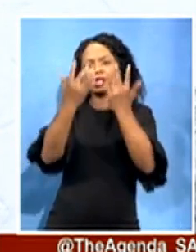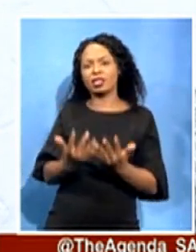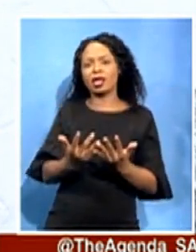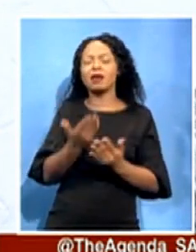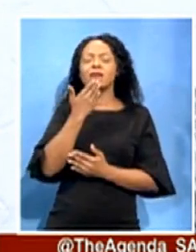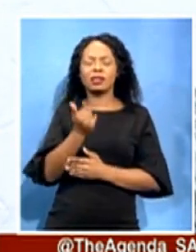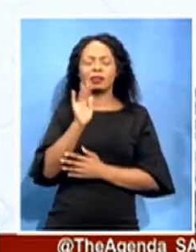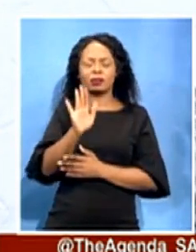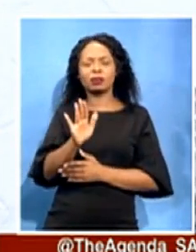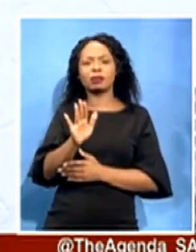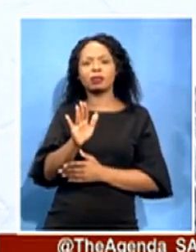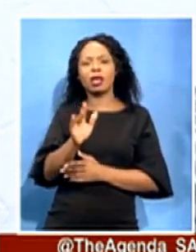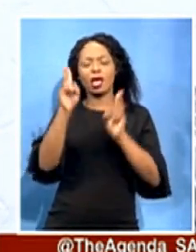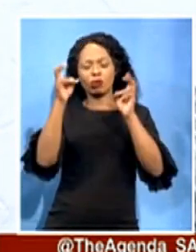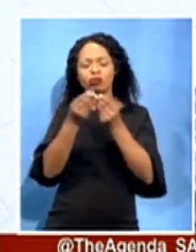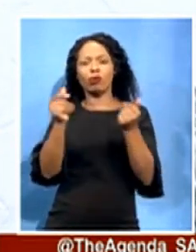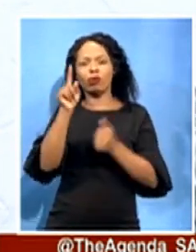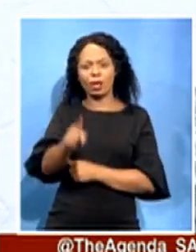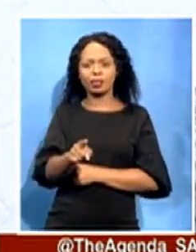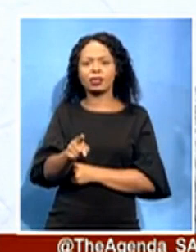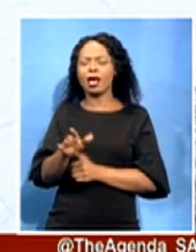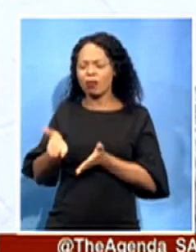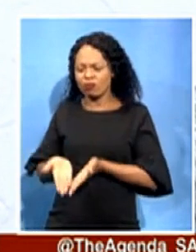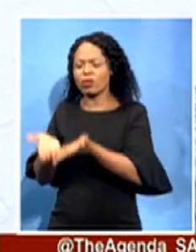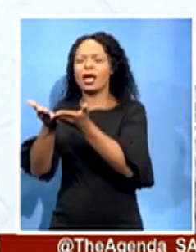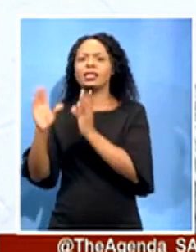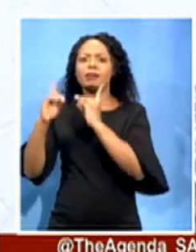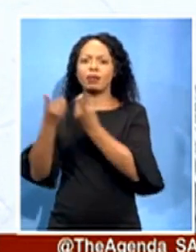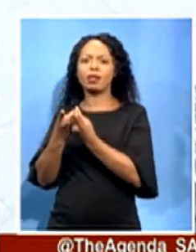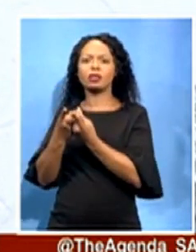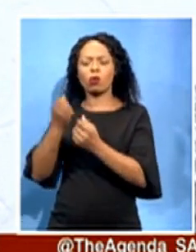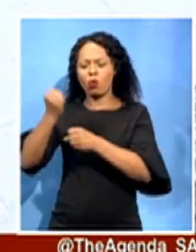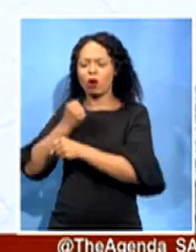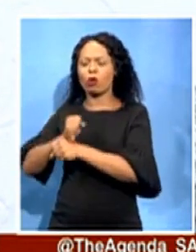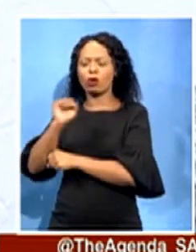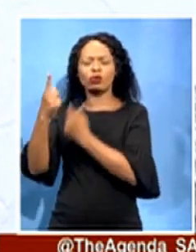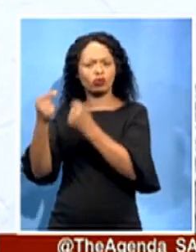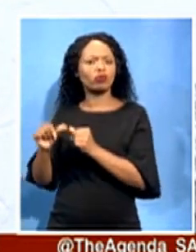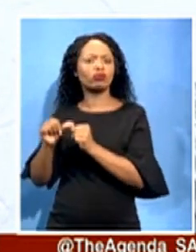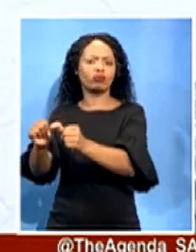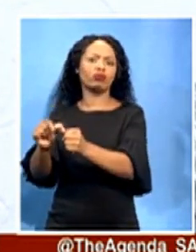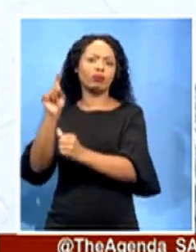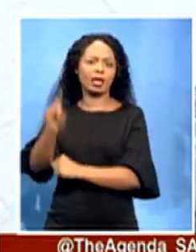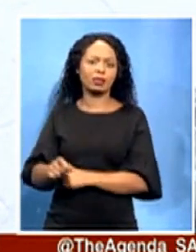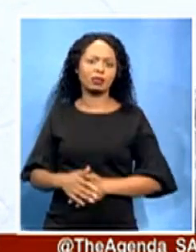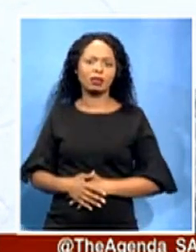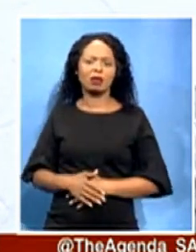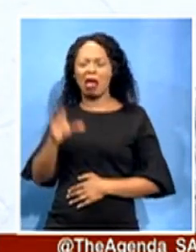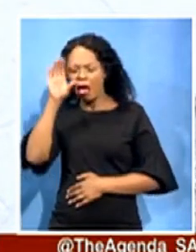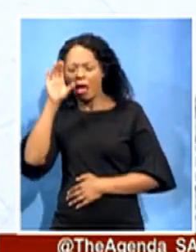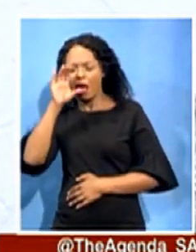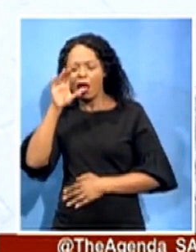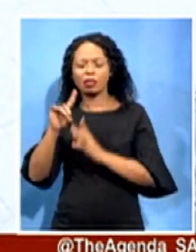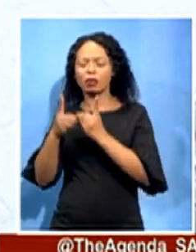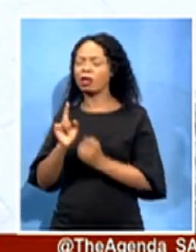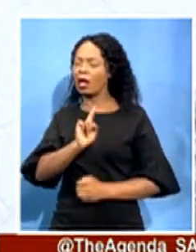to continue doing its work under no particular cloud. And on conclusion, I wish to commit the